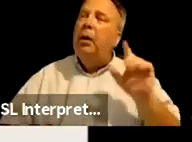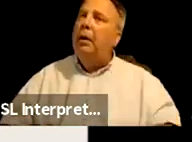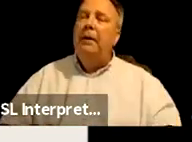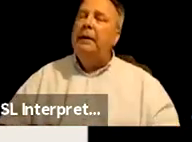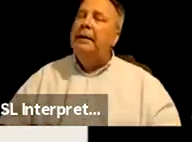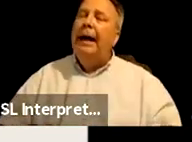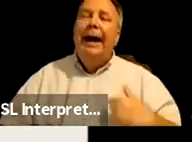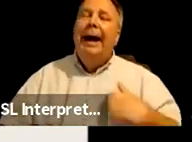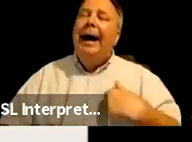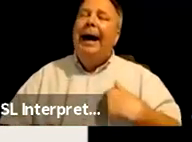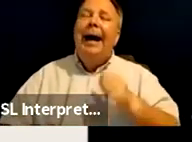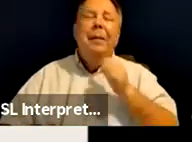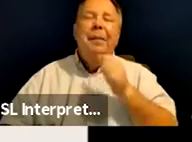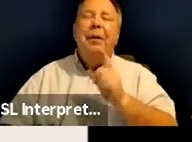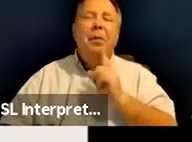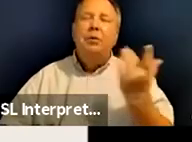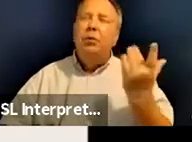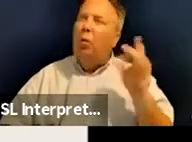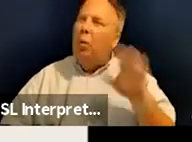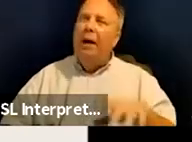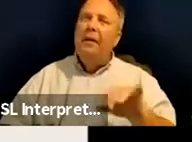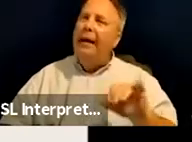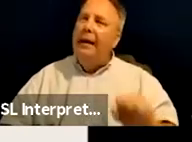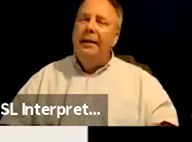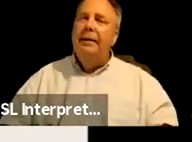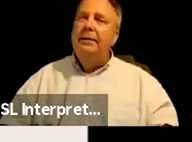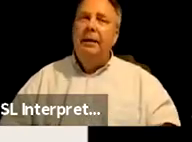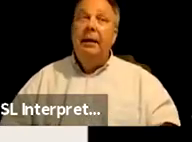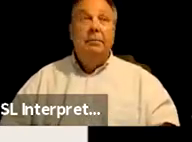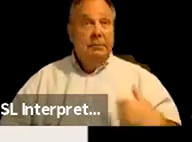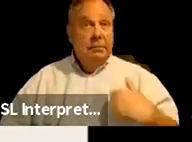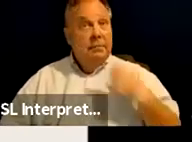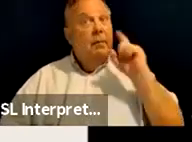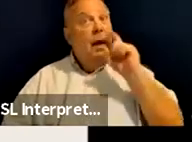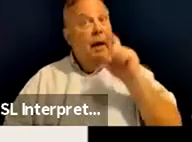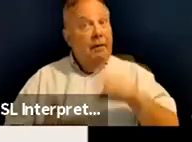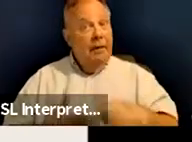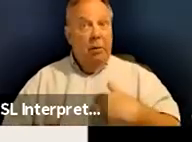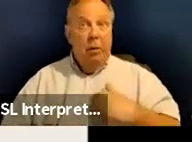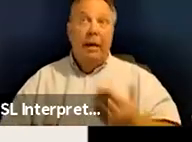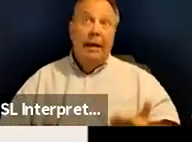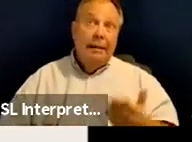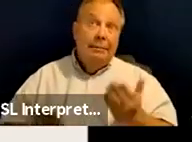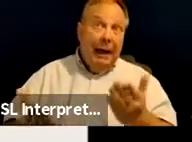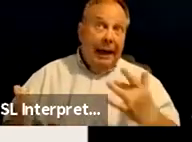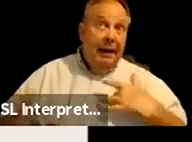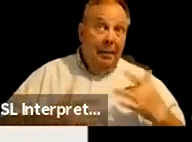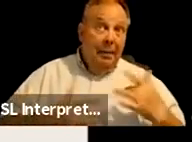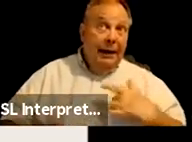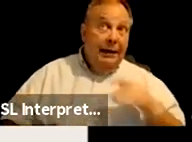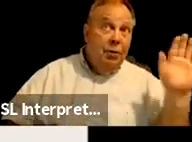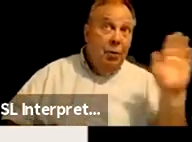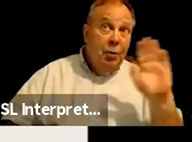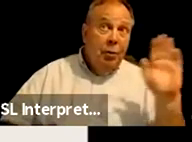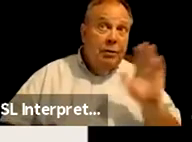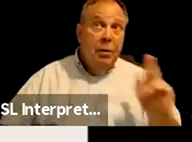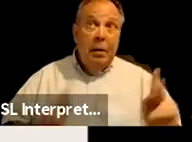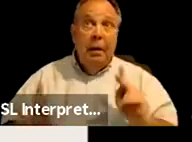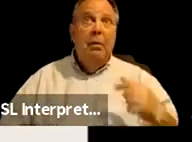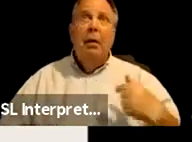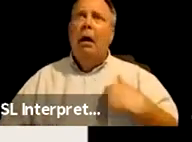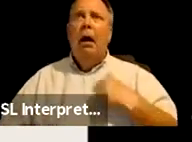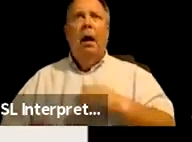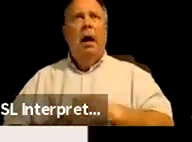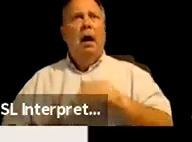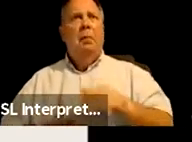I'm not, not quite sure why that is, but I have found that when I've brought up my concerns with people, I'm often